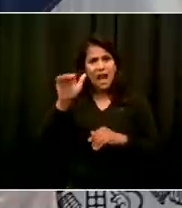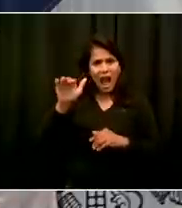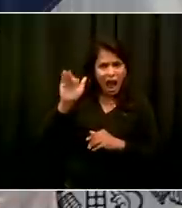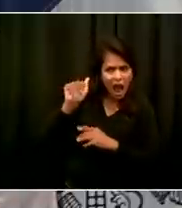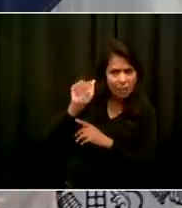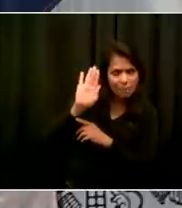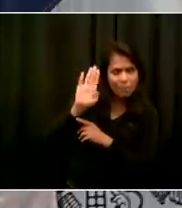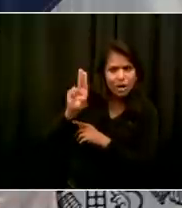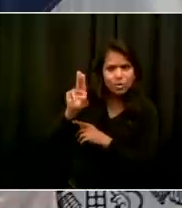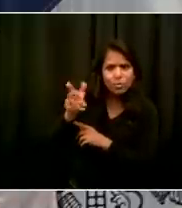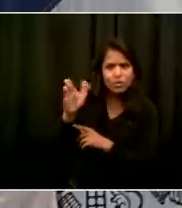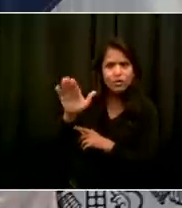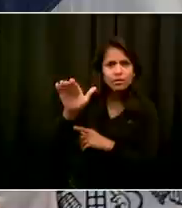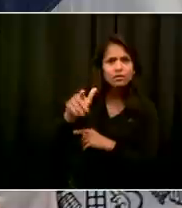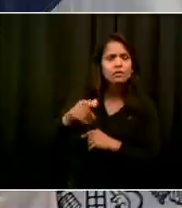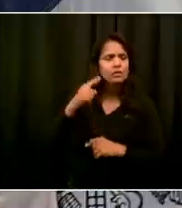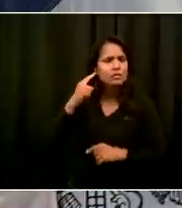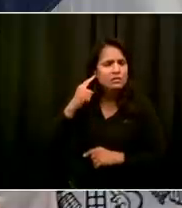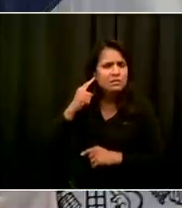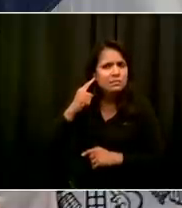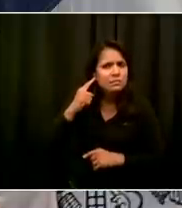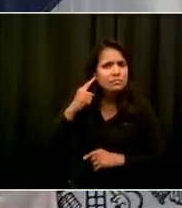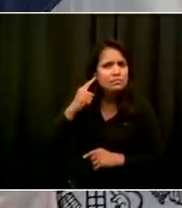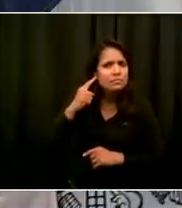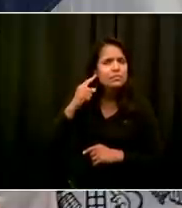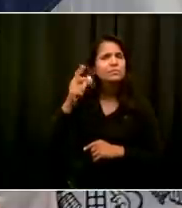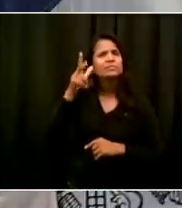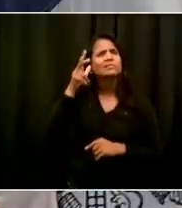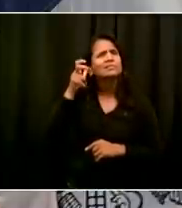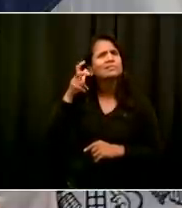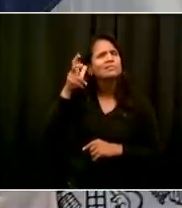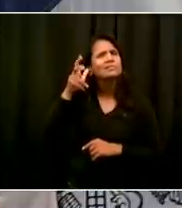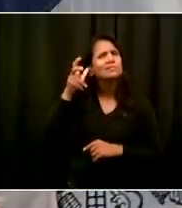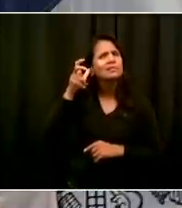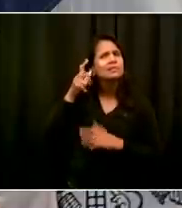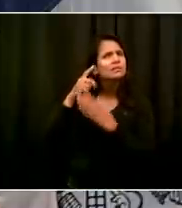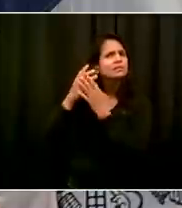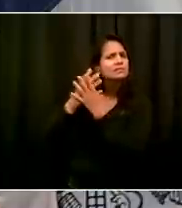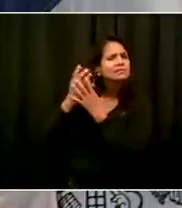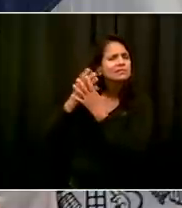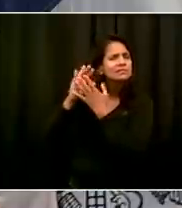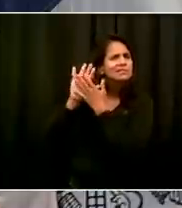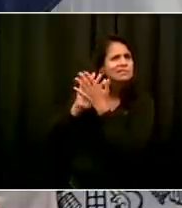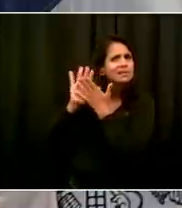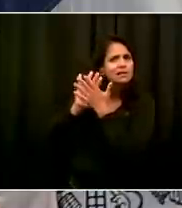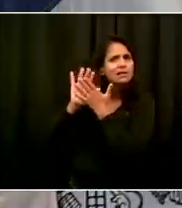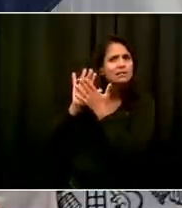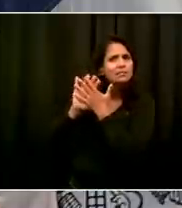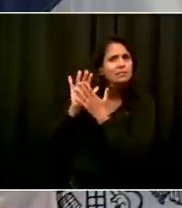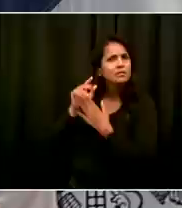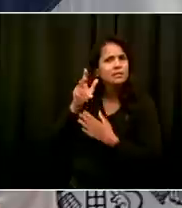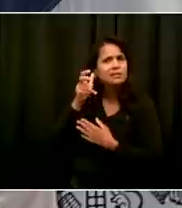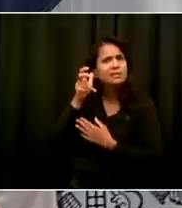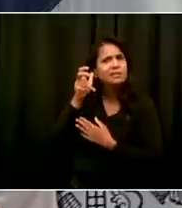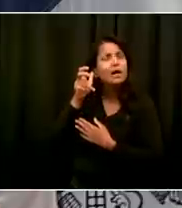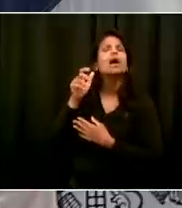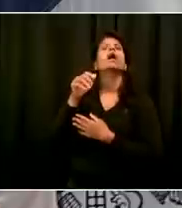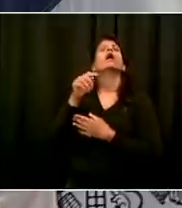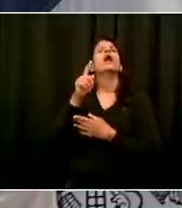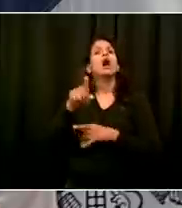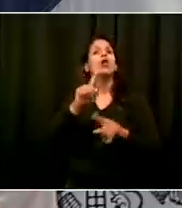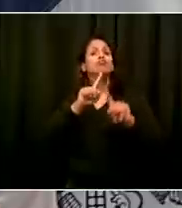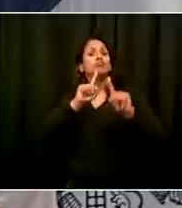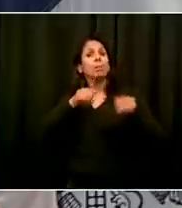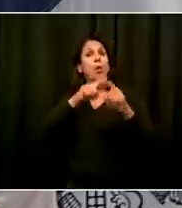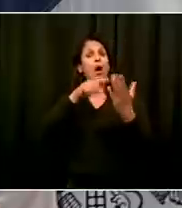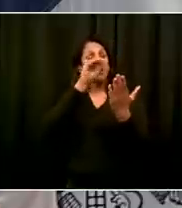Yes. There's a report, which is the, because of the finances, financial situation of New York City hospital,